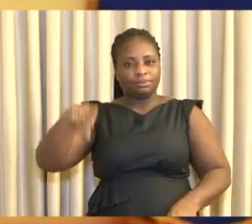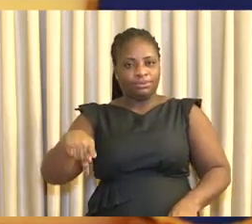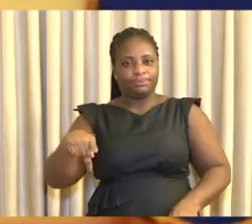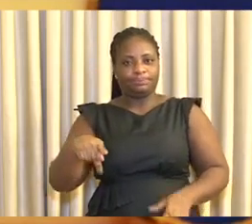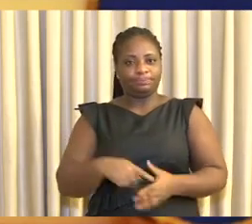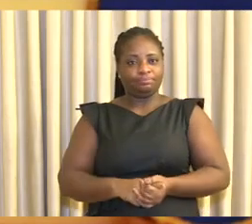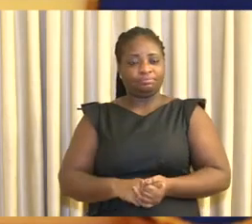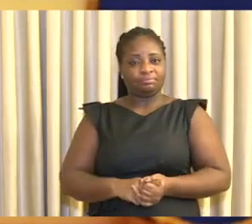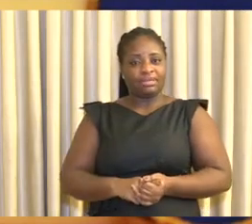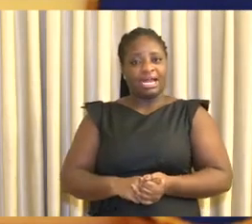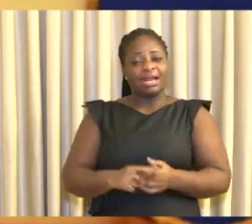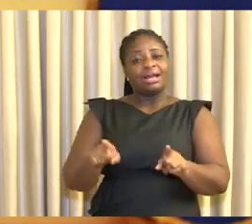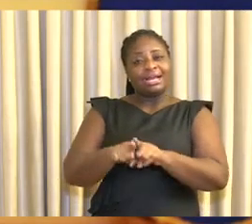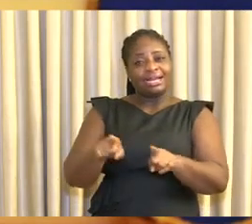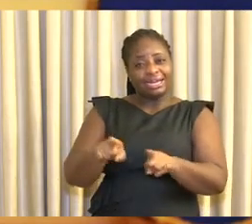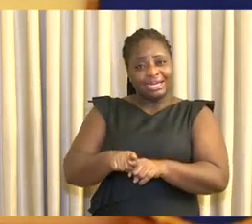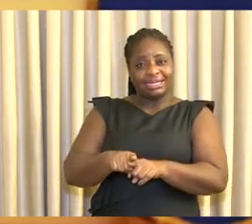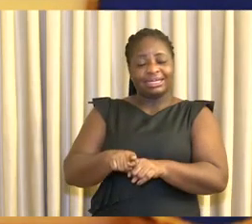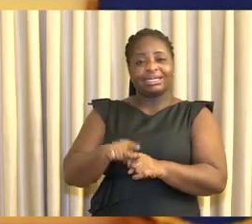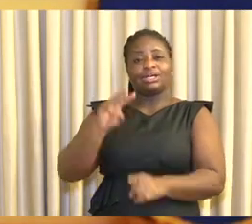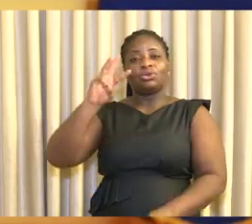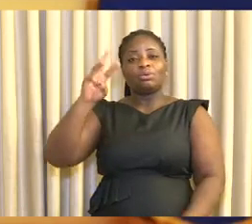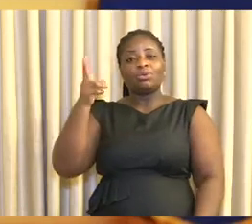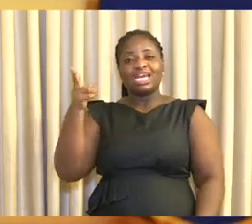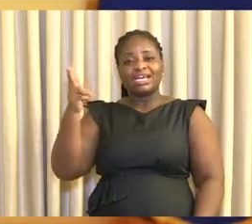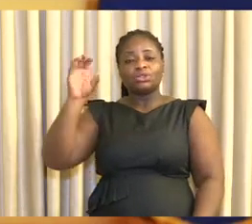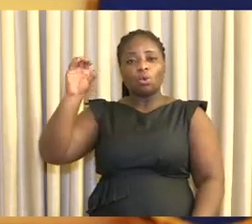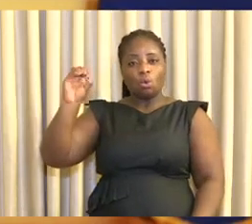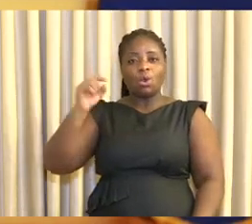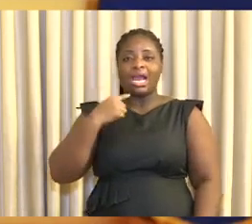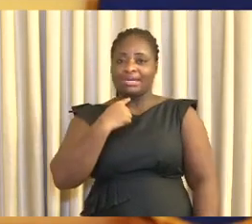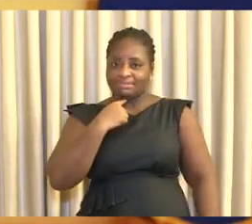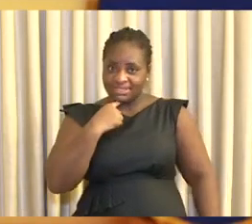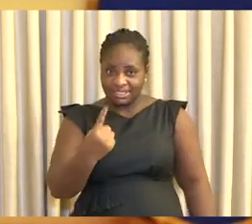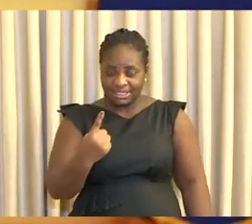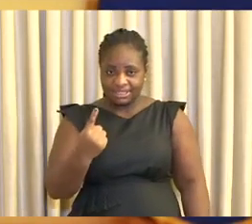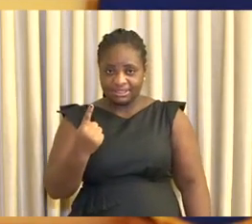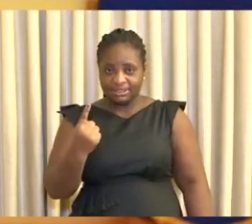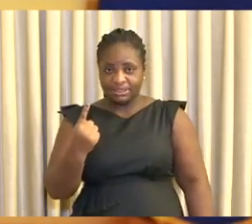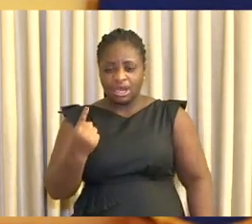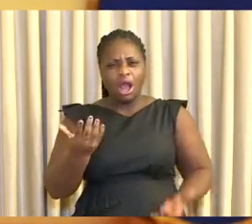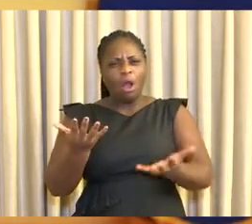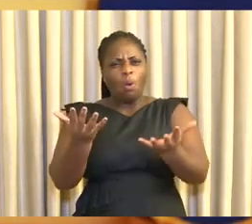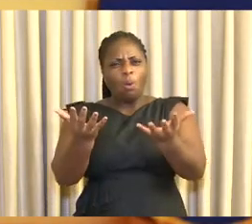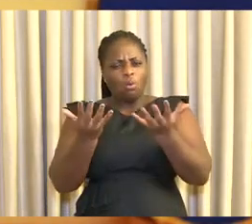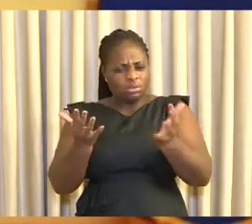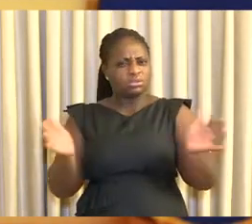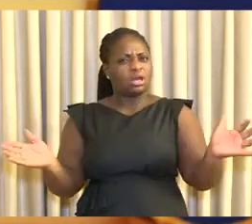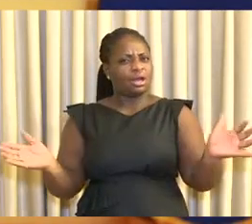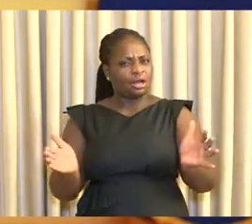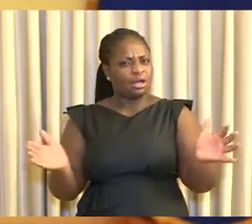So, like the World Health Organization WHO has recently advised, I want to encourage you